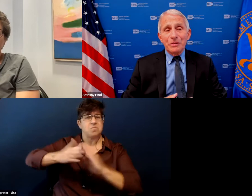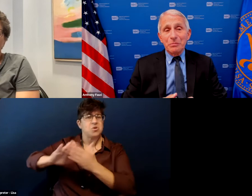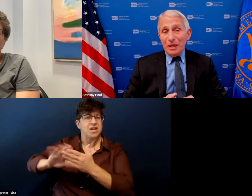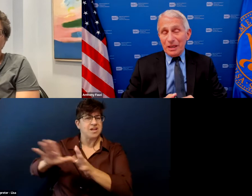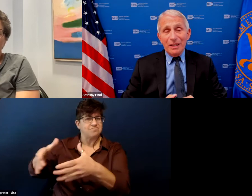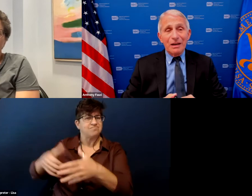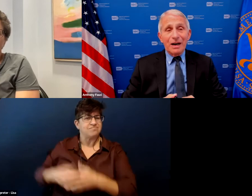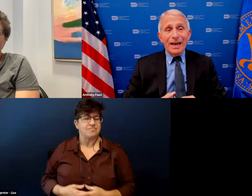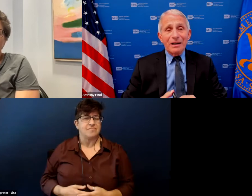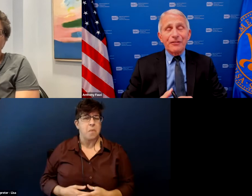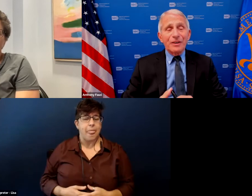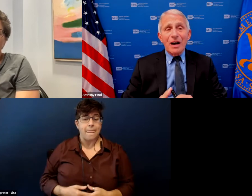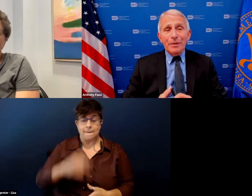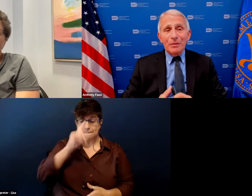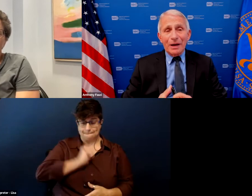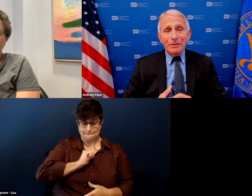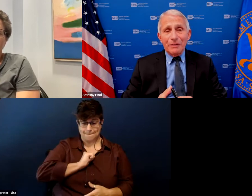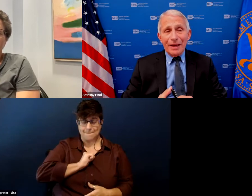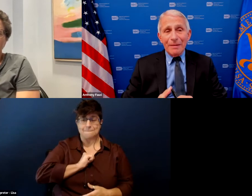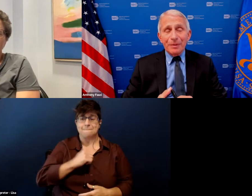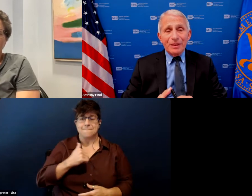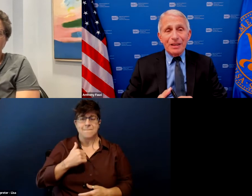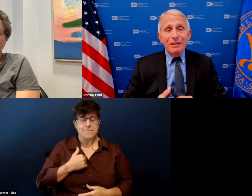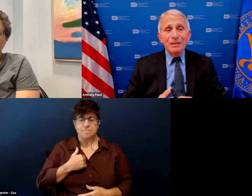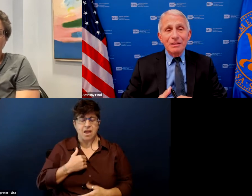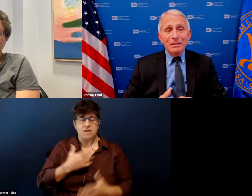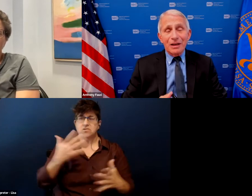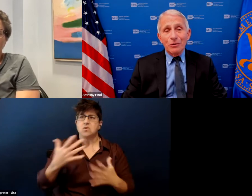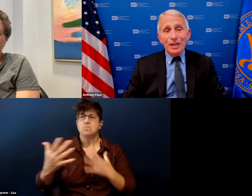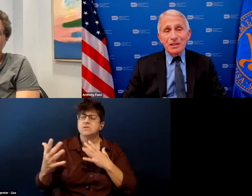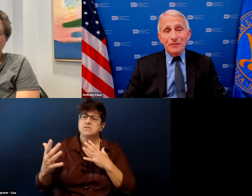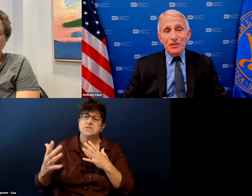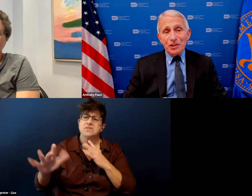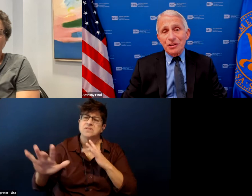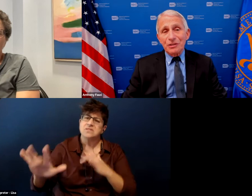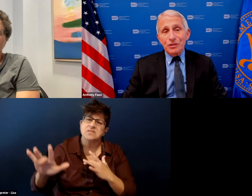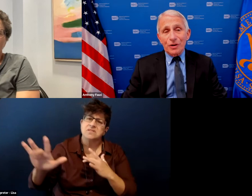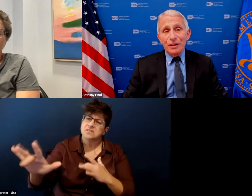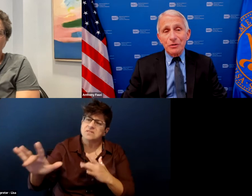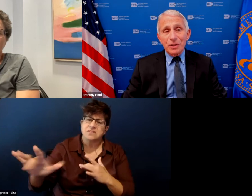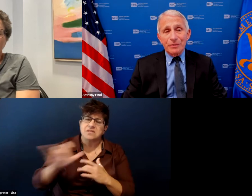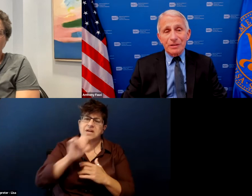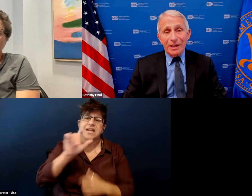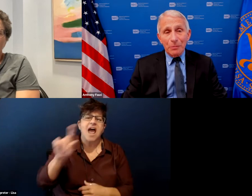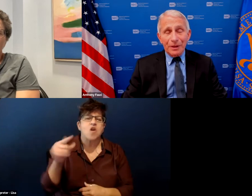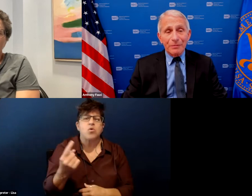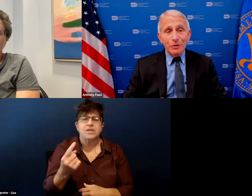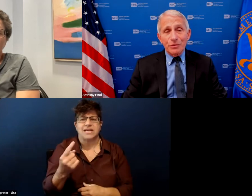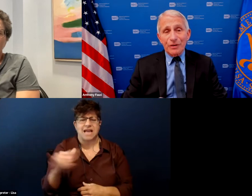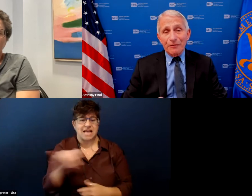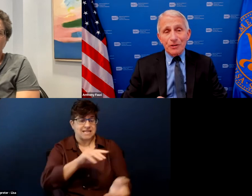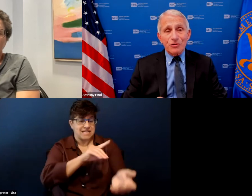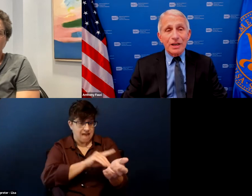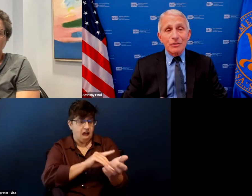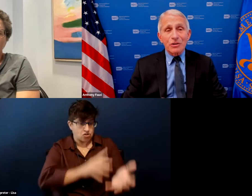to me i had a phenomenal amount of empathy not only as a physician to try and do something to help them